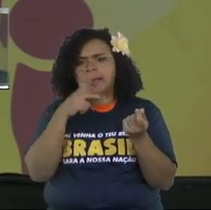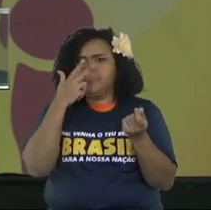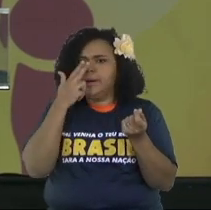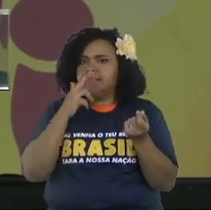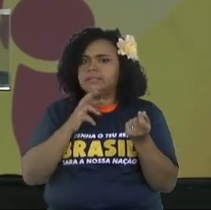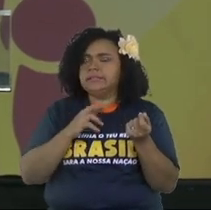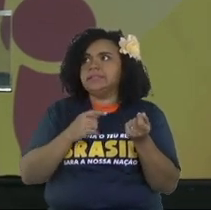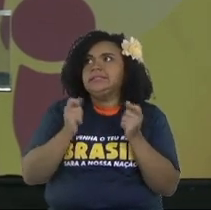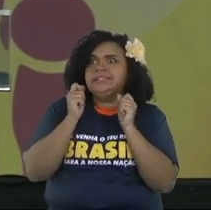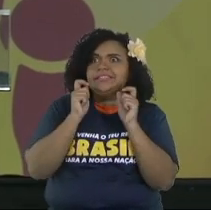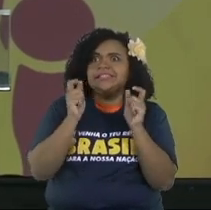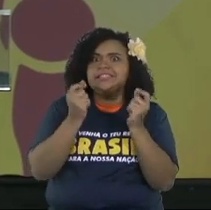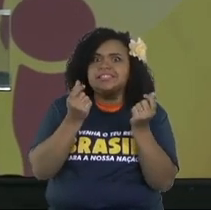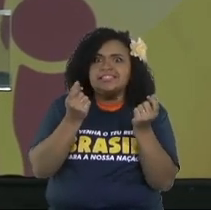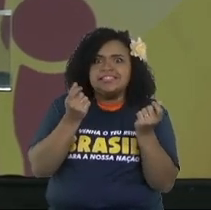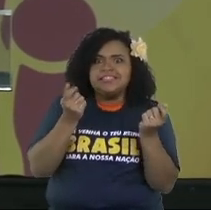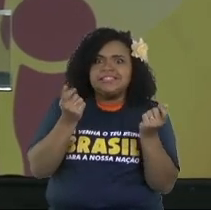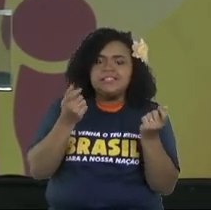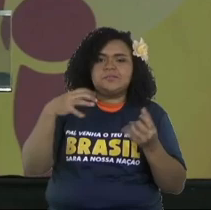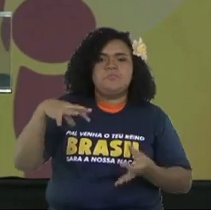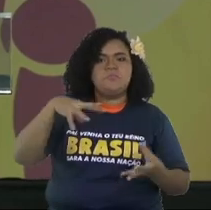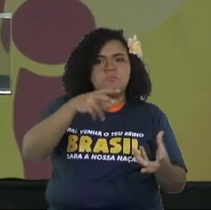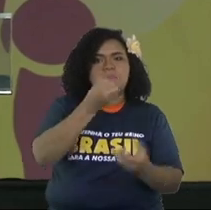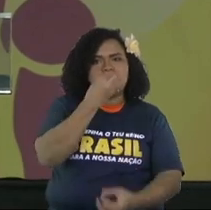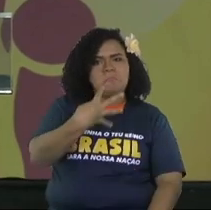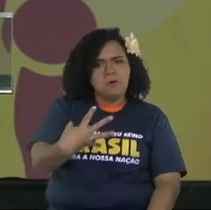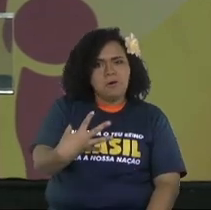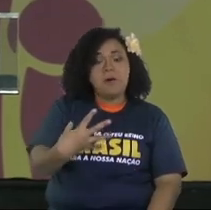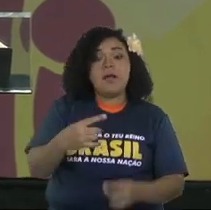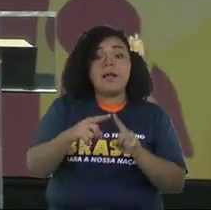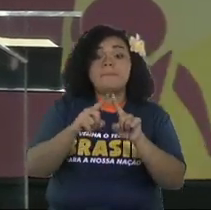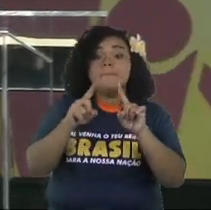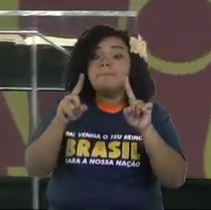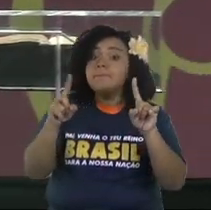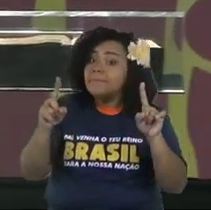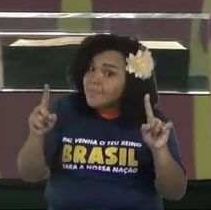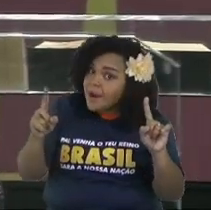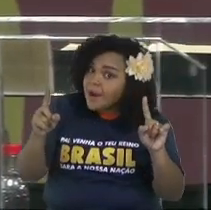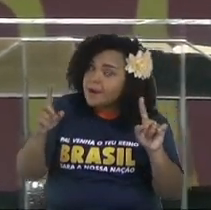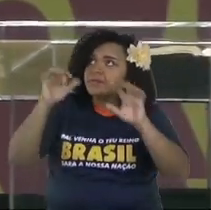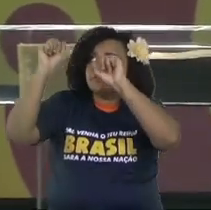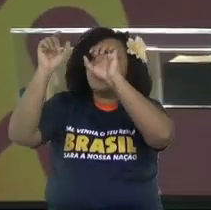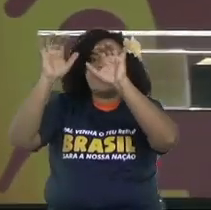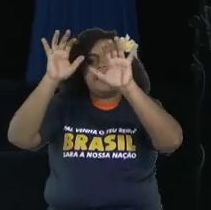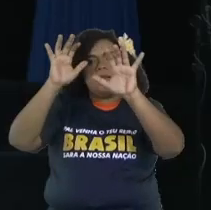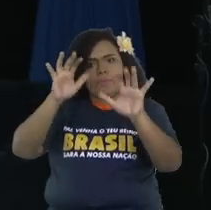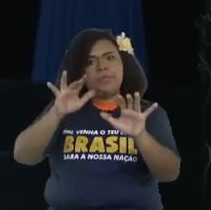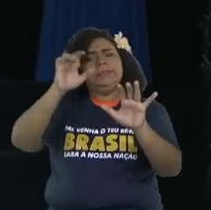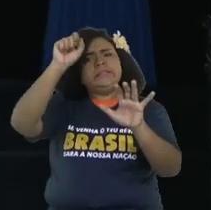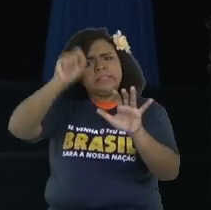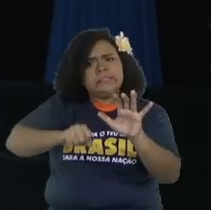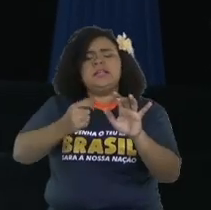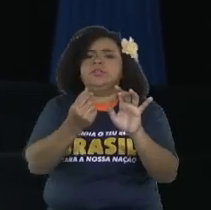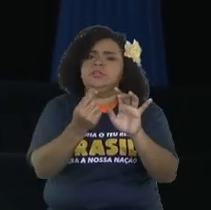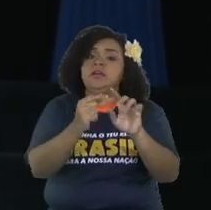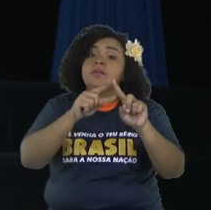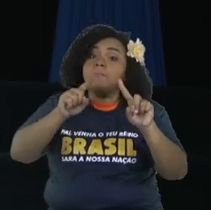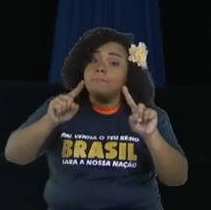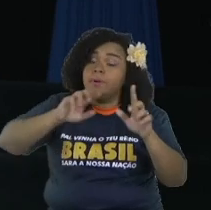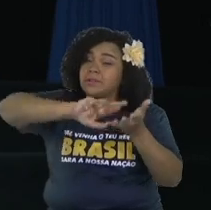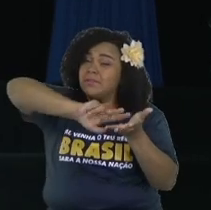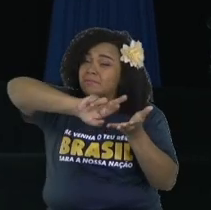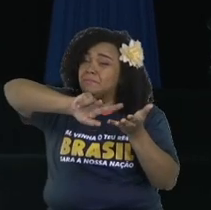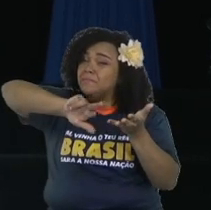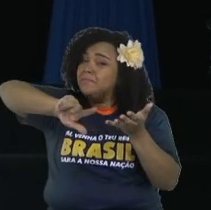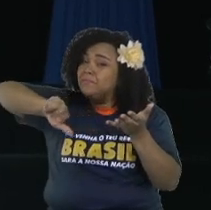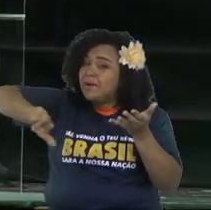This, which we consider richness in the world, it's actually just a slice of the God's richness.